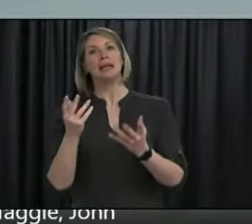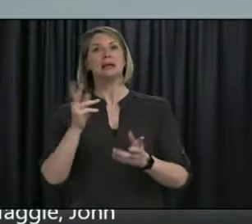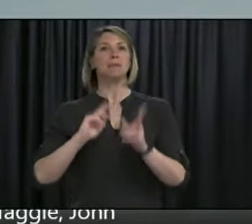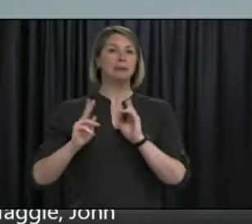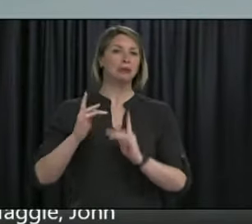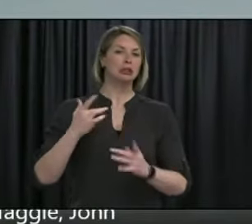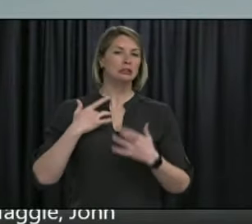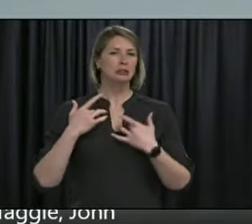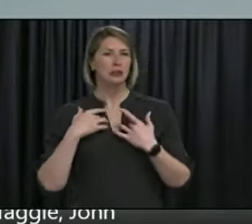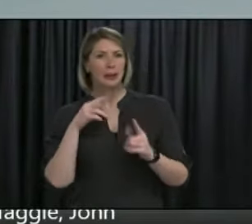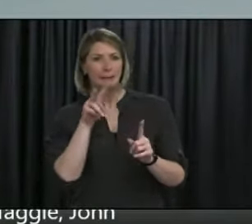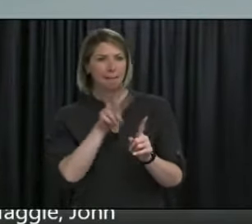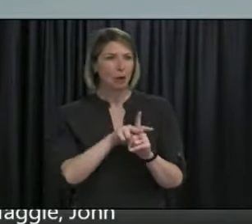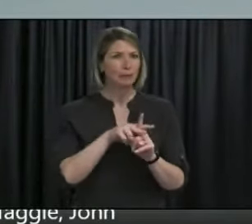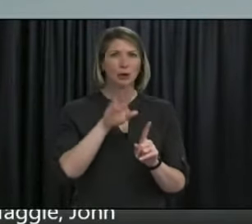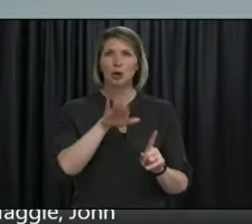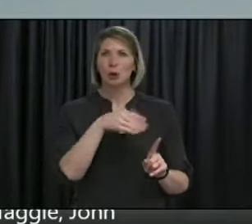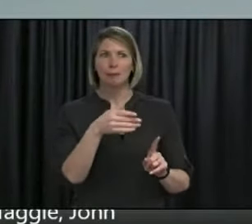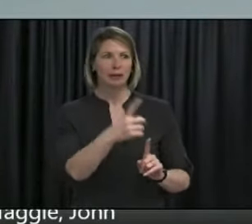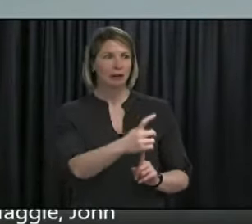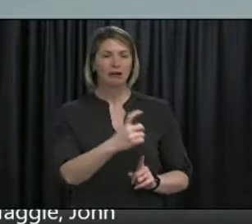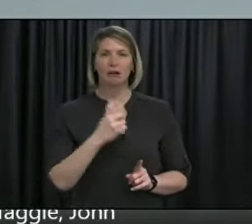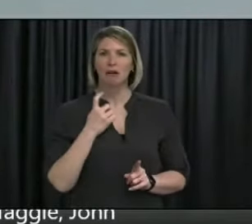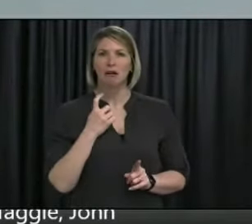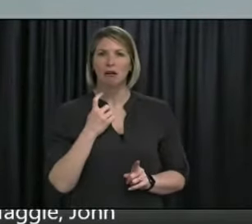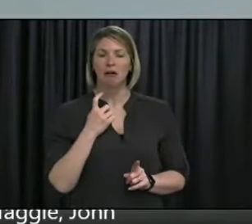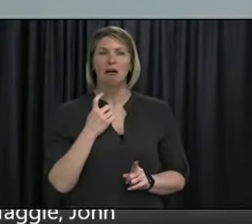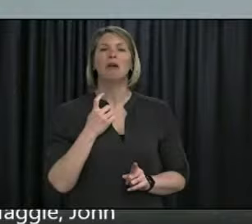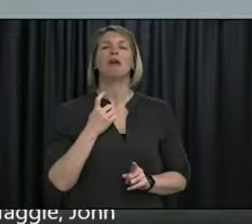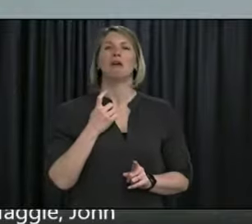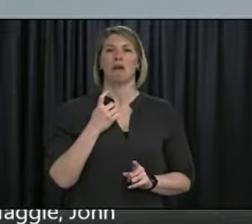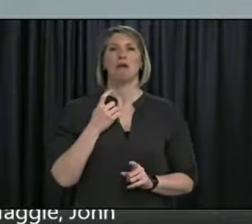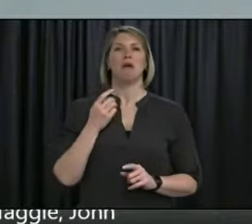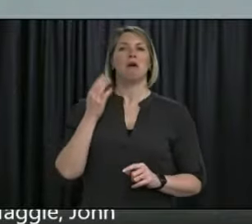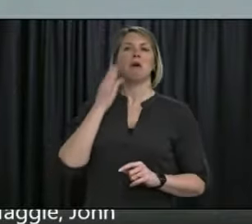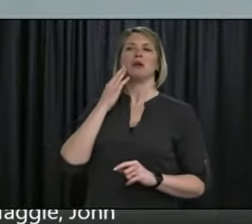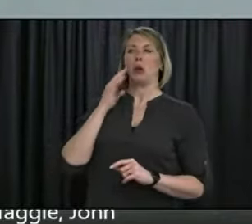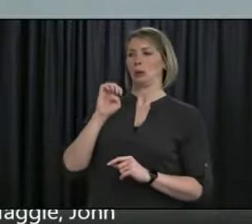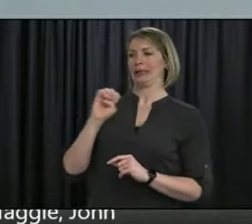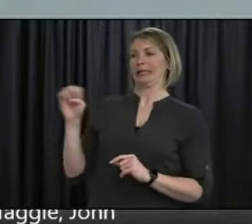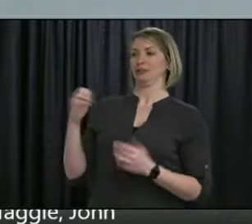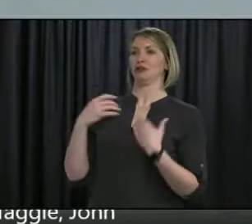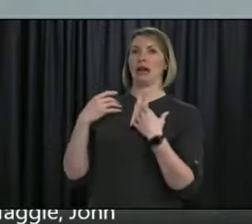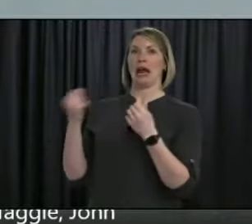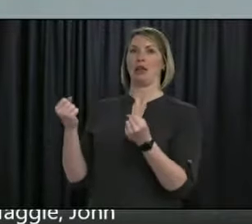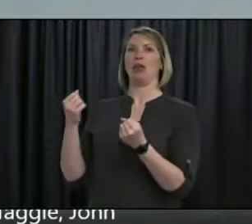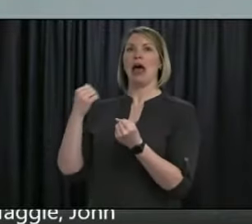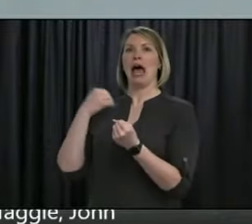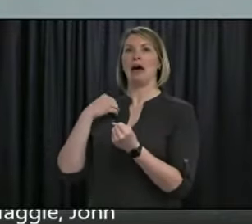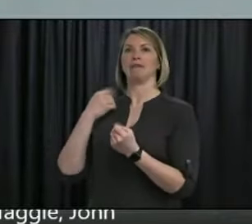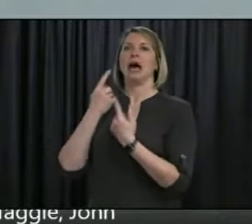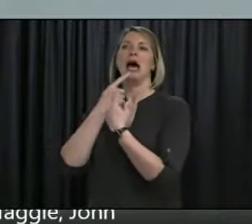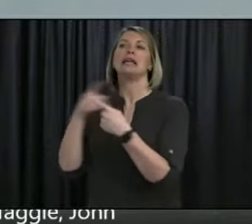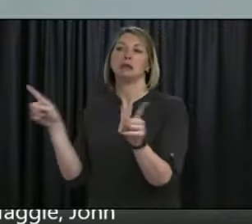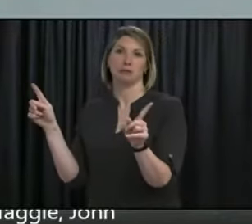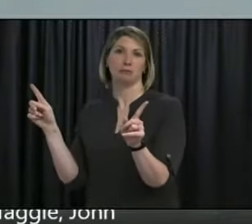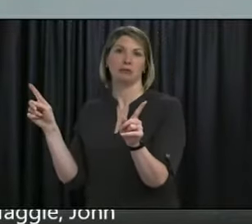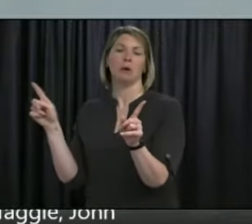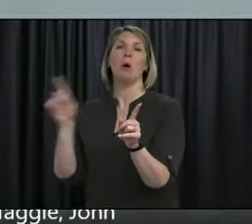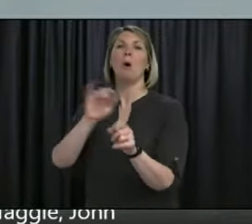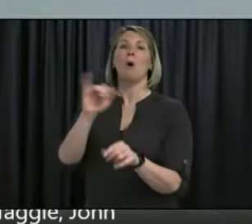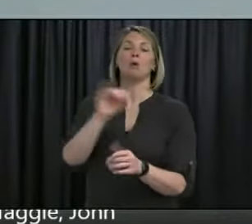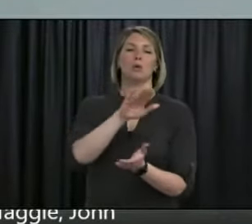appointment, I know that Eastern Health is releasing a statement very shortly, as has Central Health.